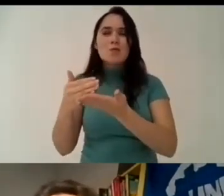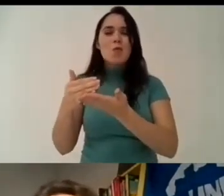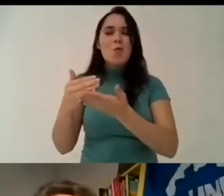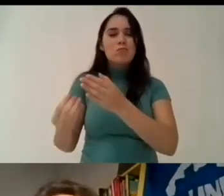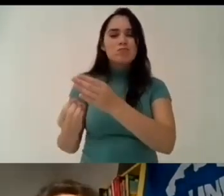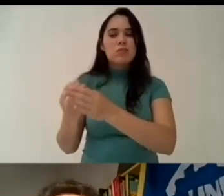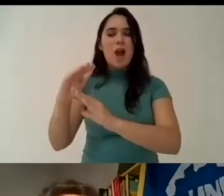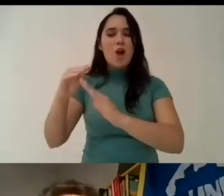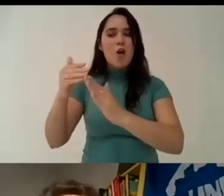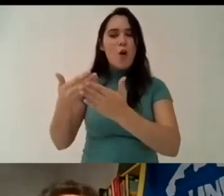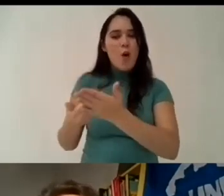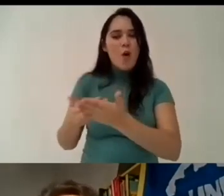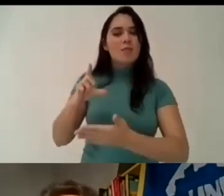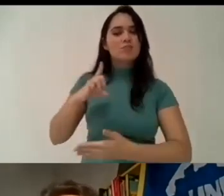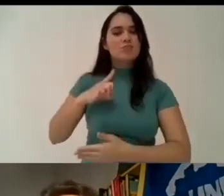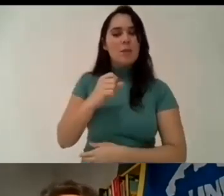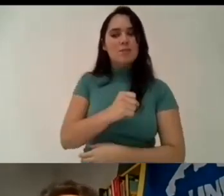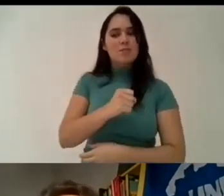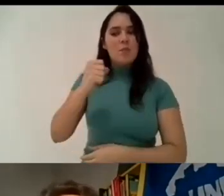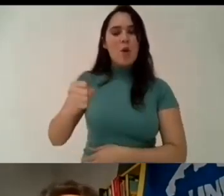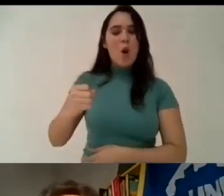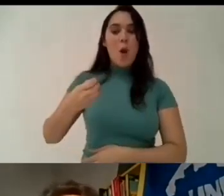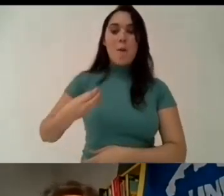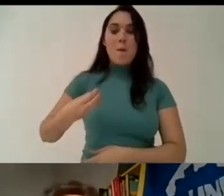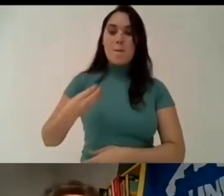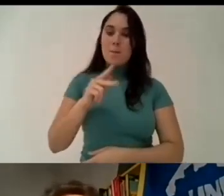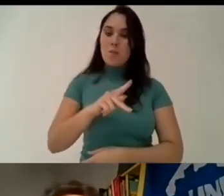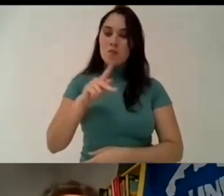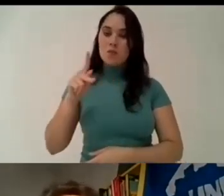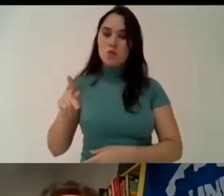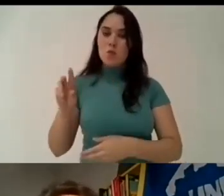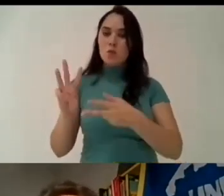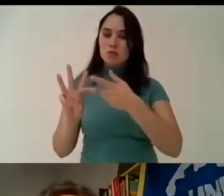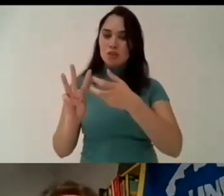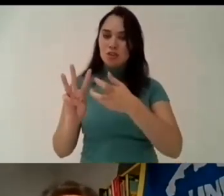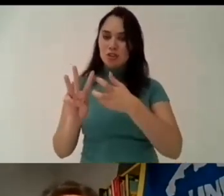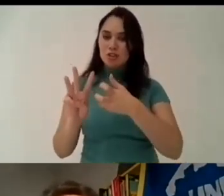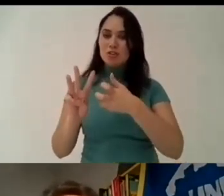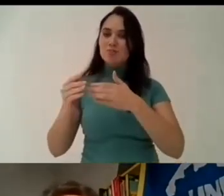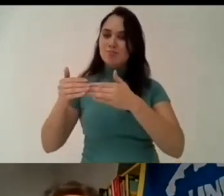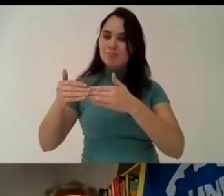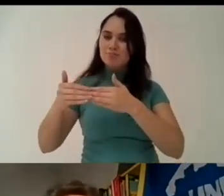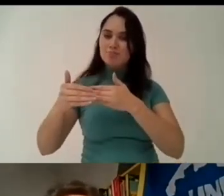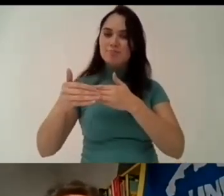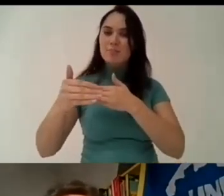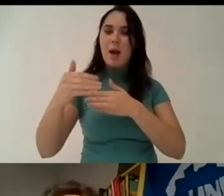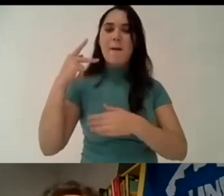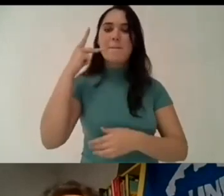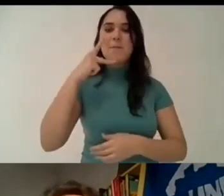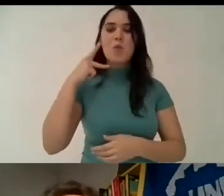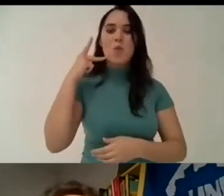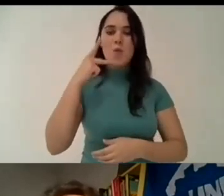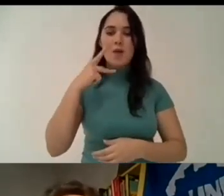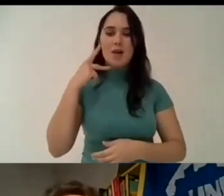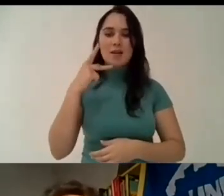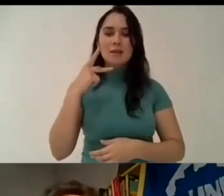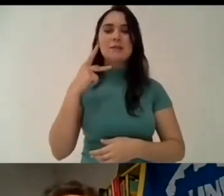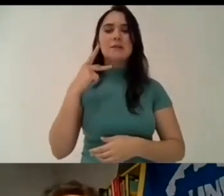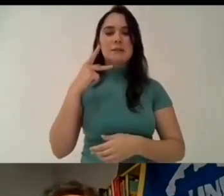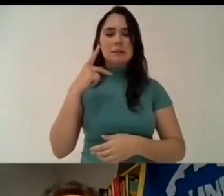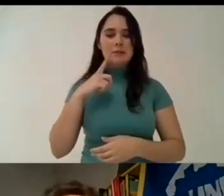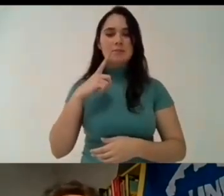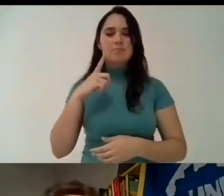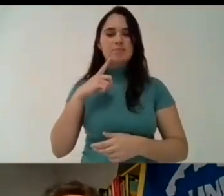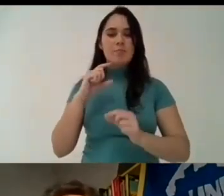that the indigenous brazilian indigenous people started to have access to their school because before